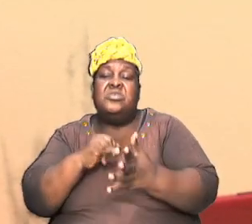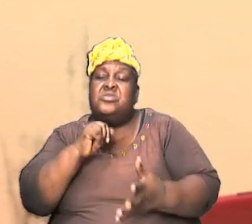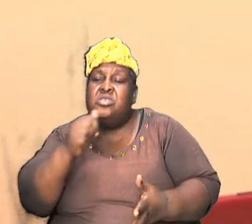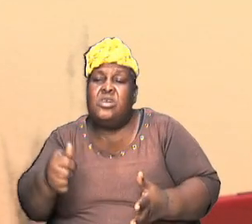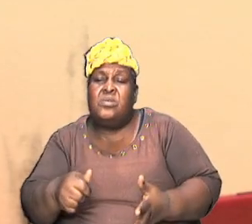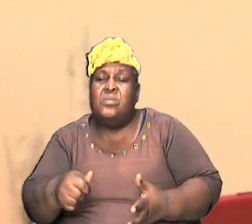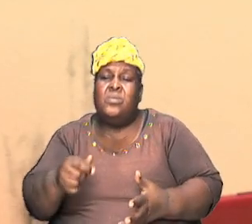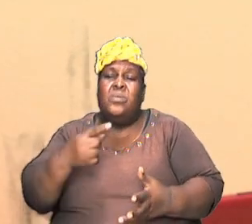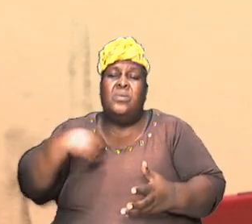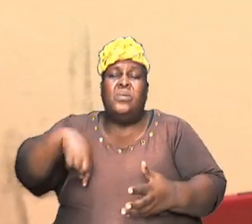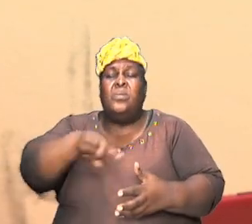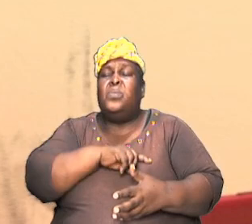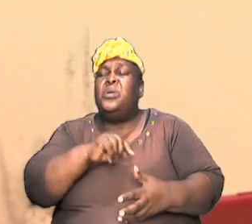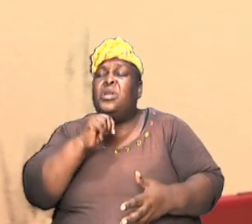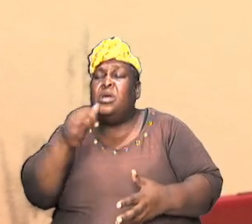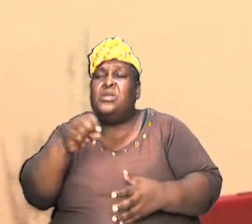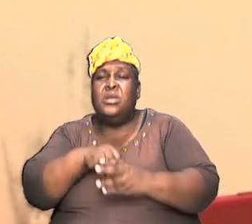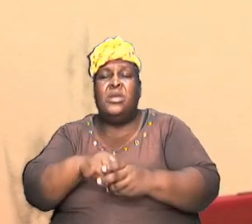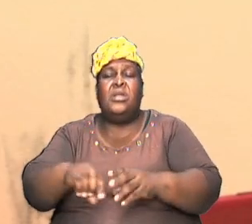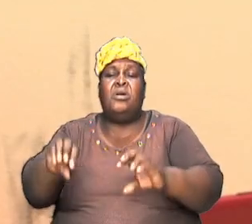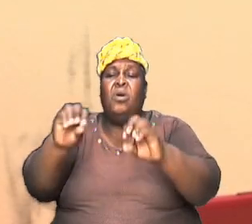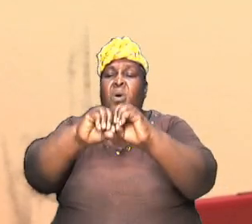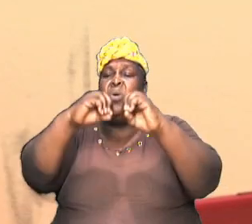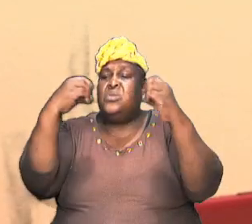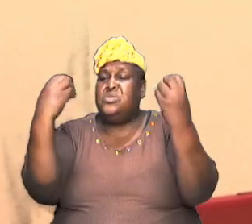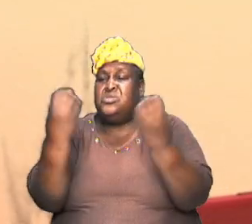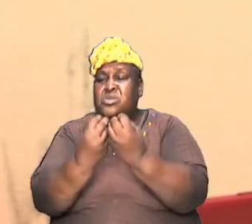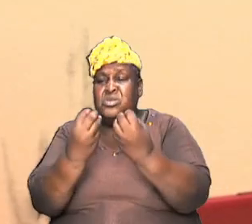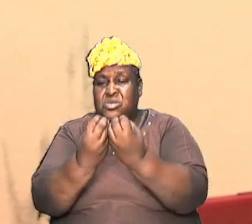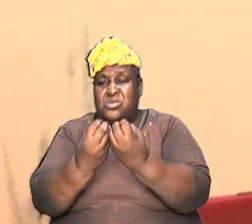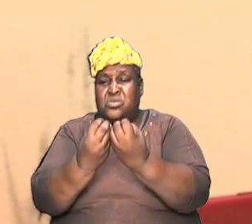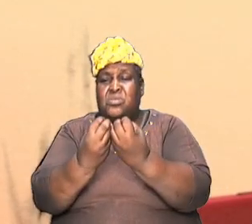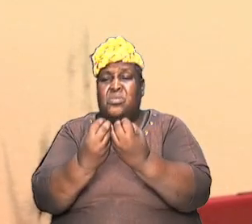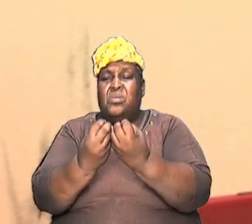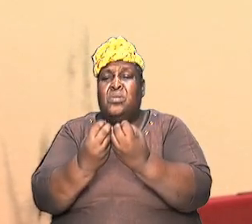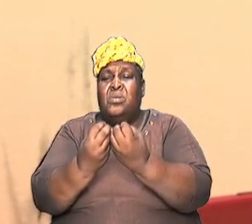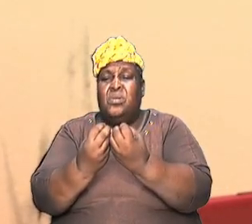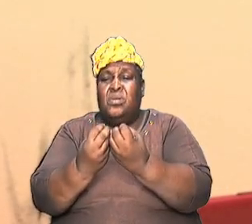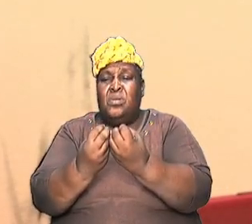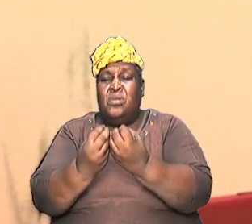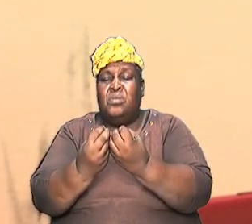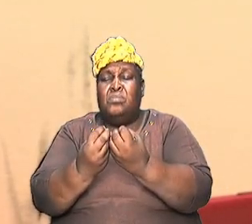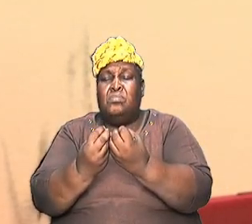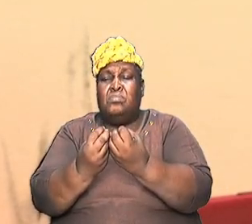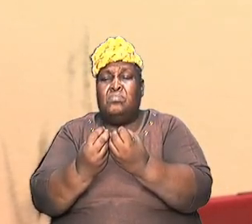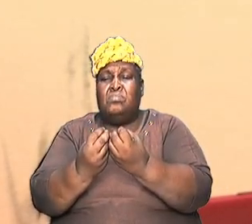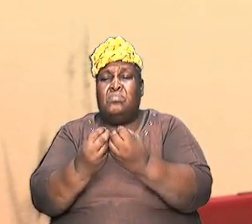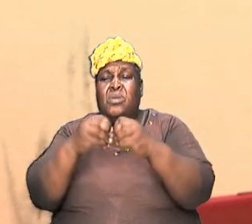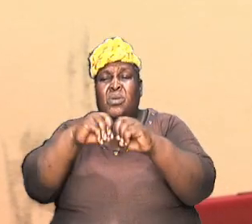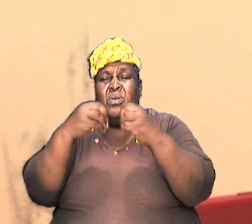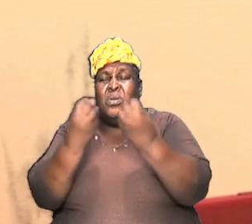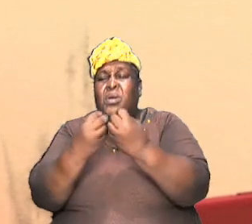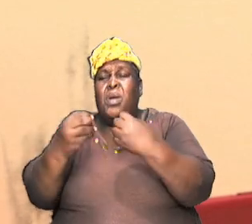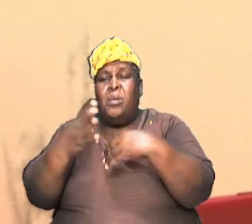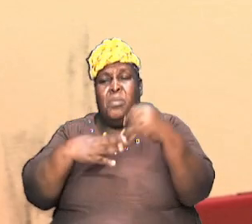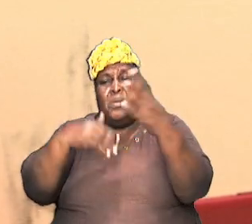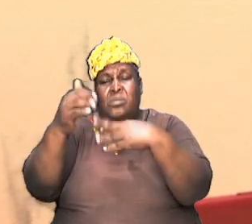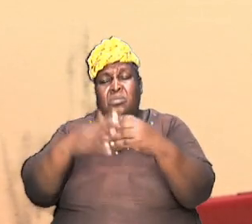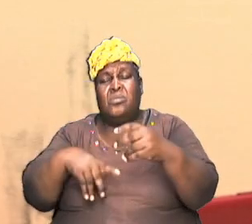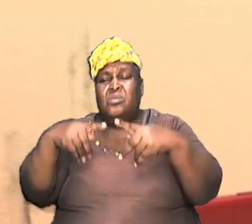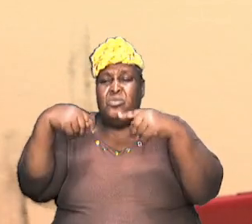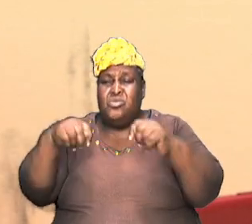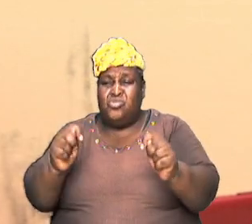in an organization so to speak organizations are only set up to try to administrate